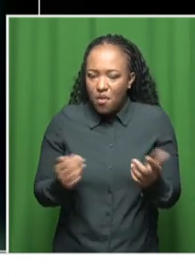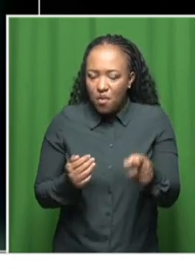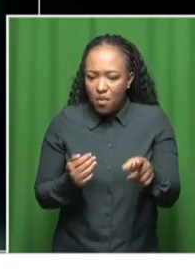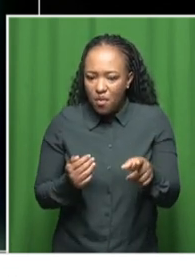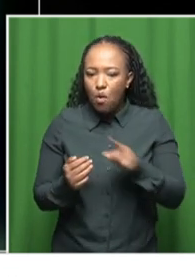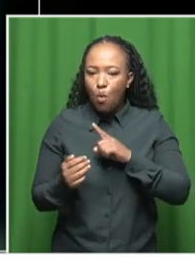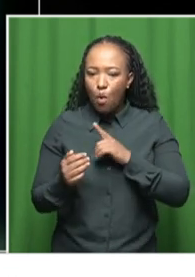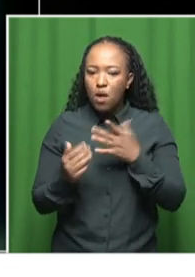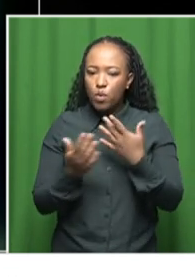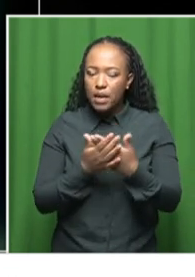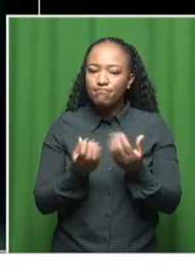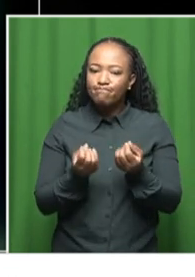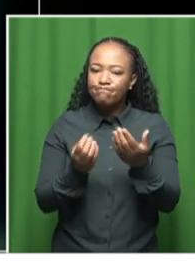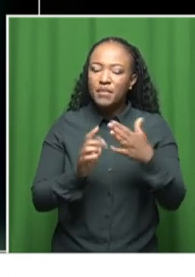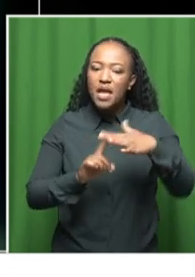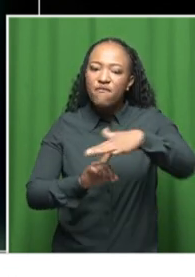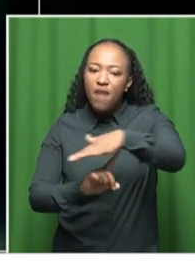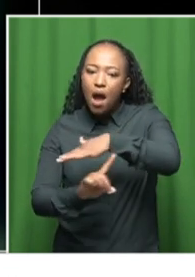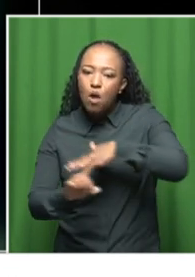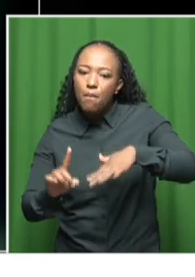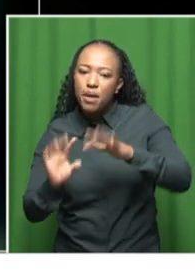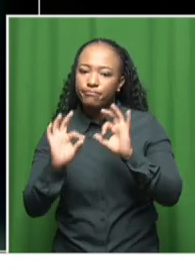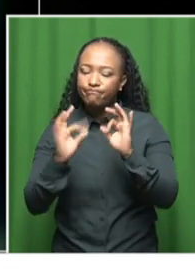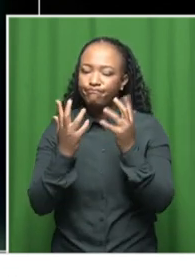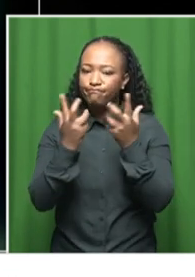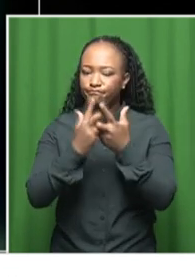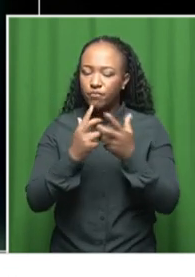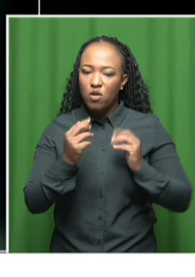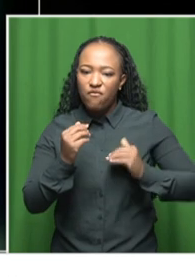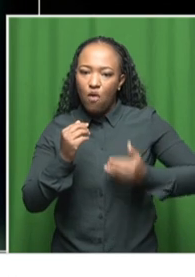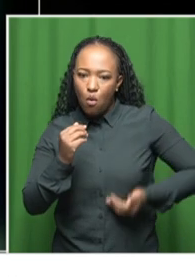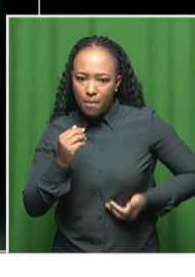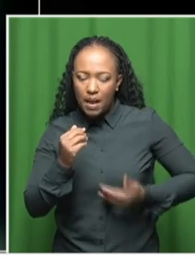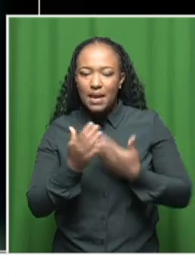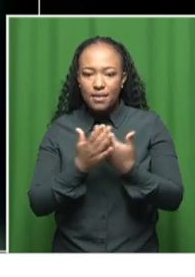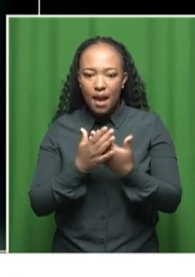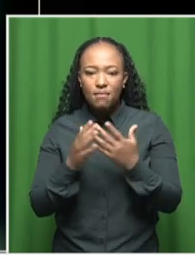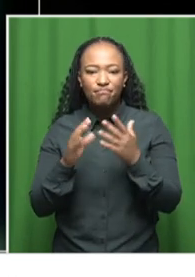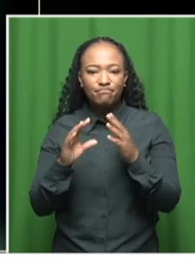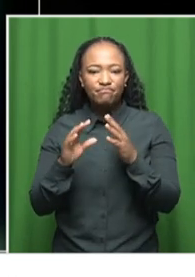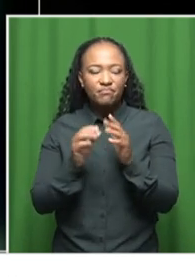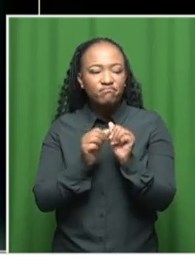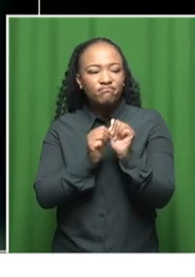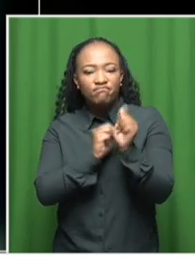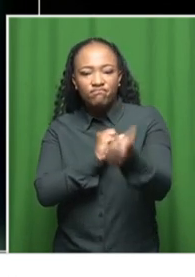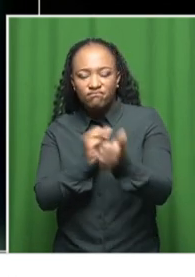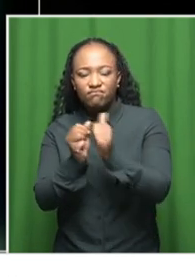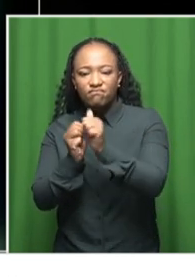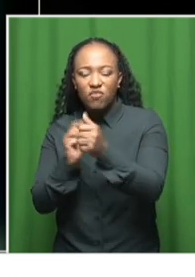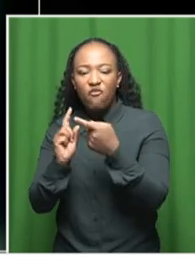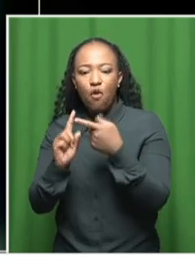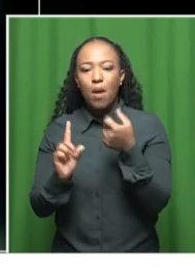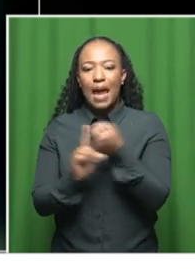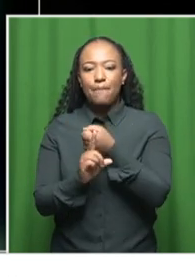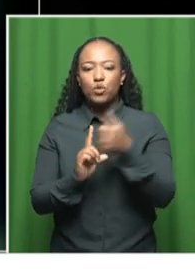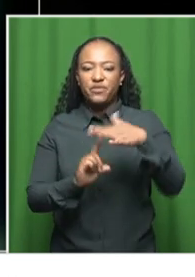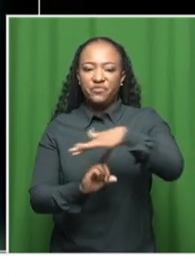to create a conducive environment for women to actually flee these abusive situations, Nantantla?